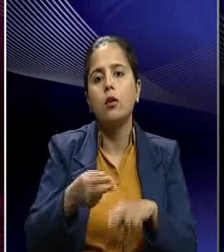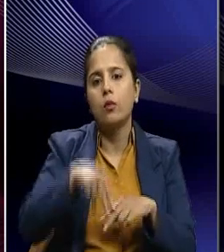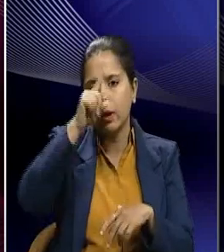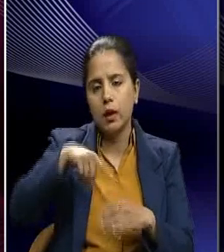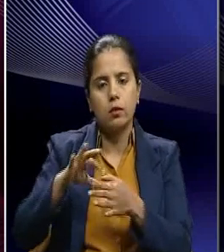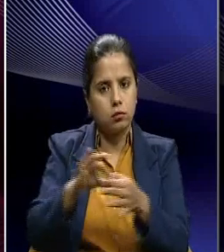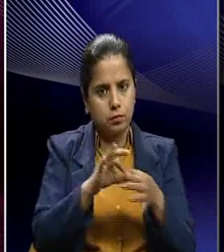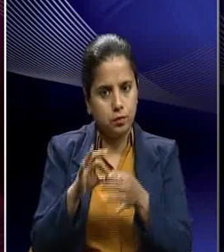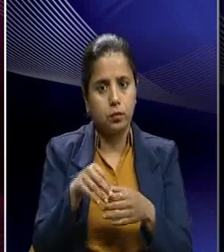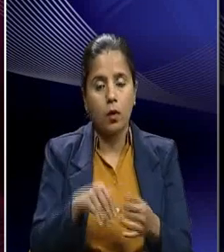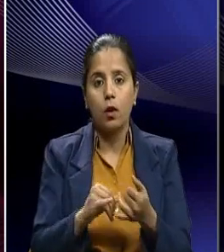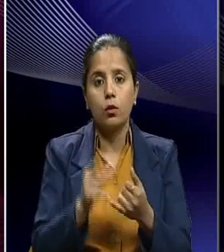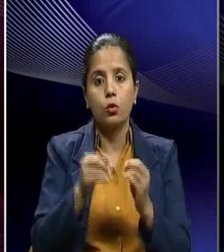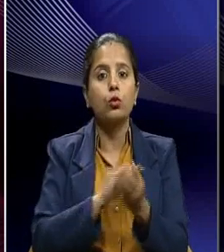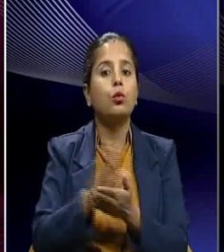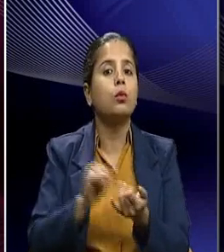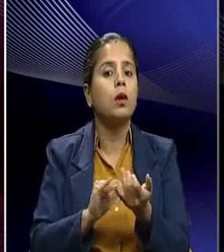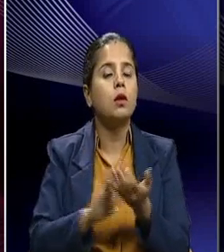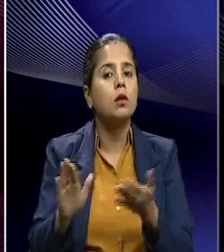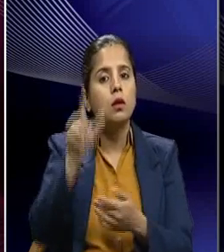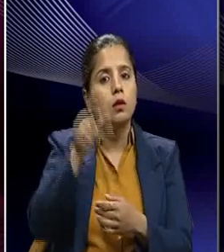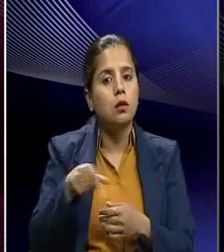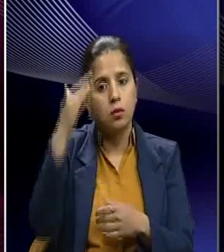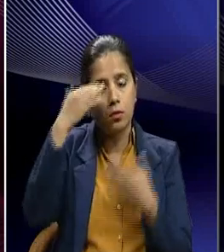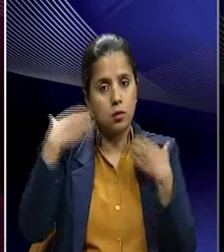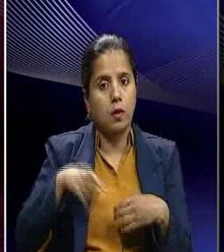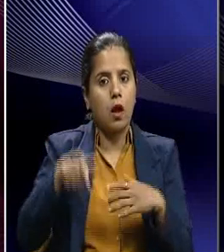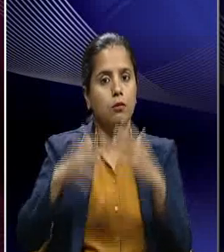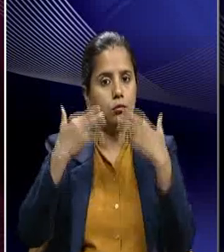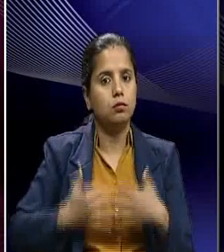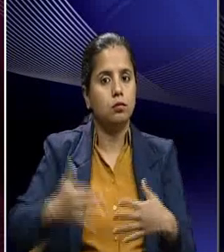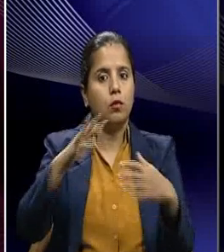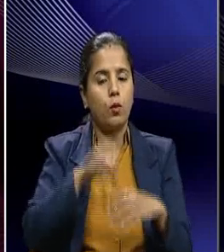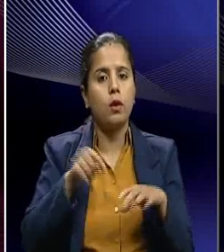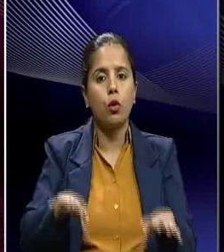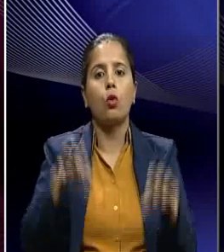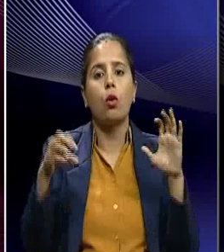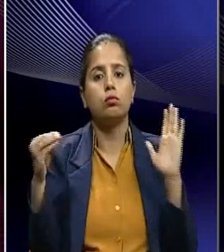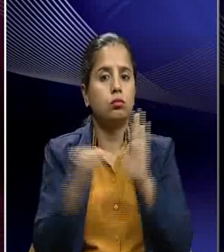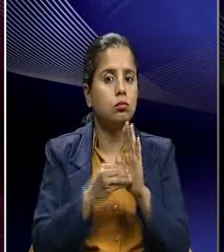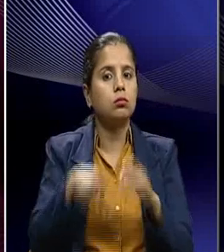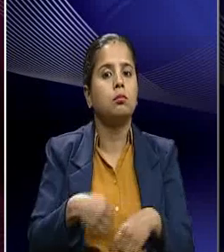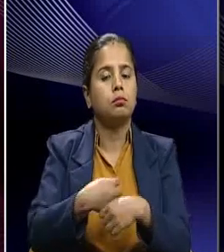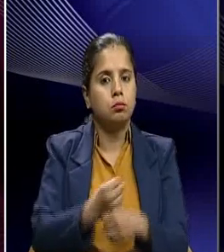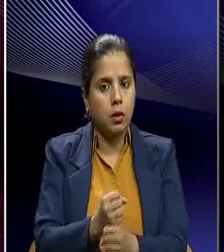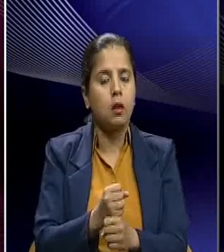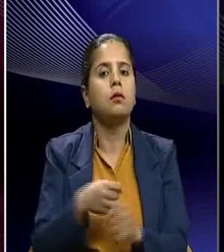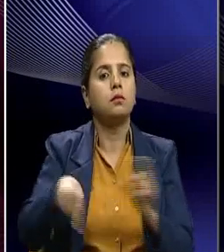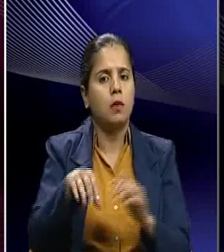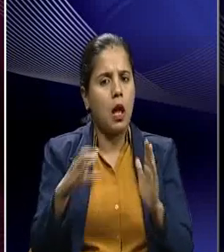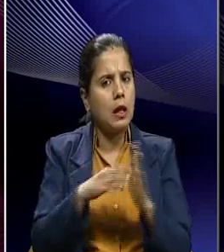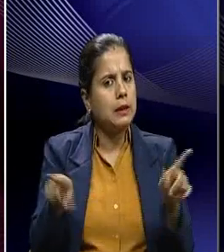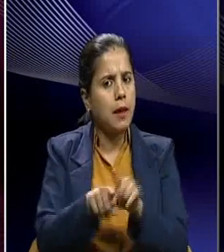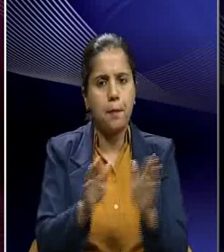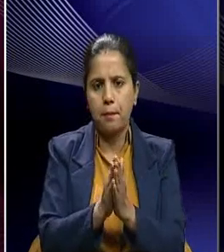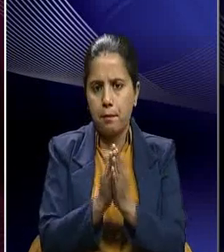Subhash C. Kashshap Sardar Patel, Constituted Assembly and Framing of Constitution another article in the same book. And